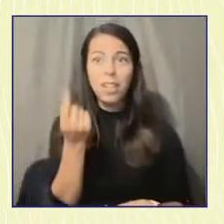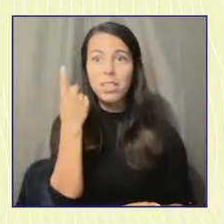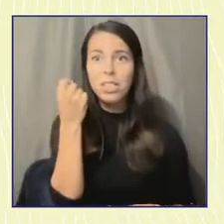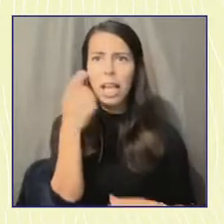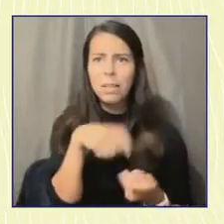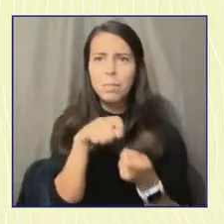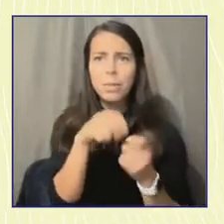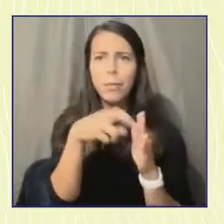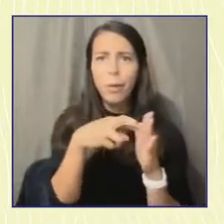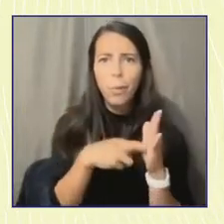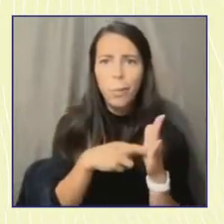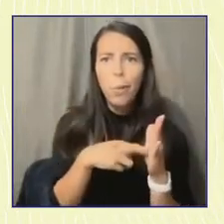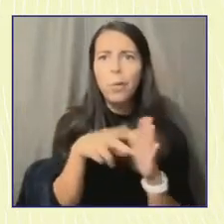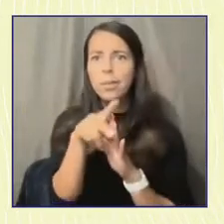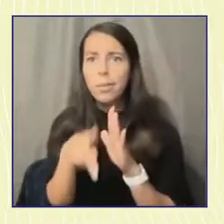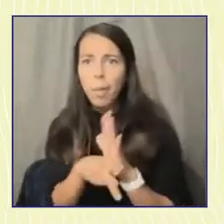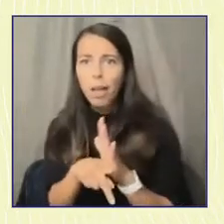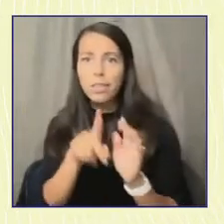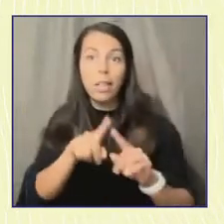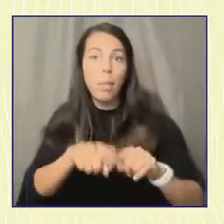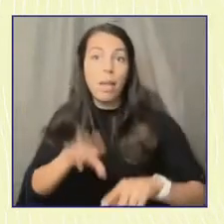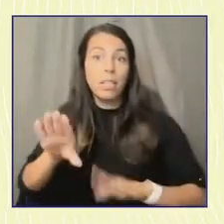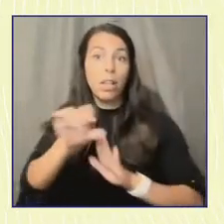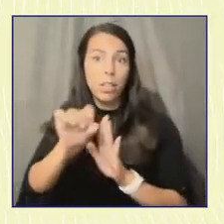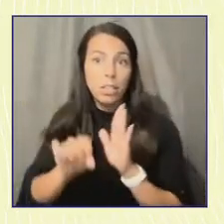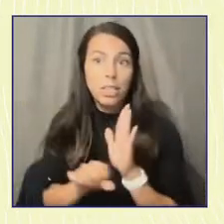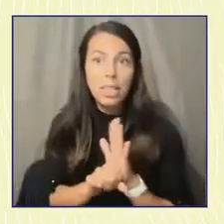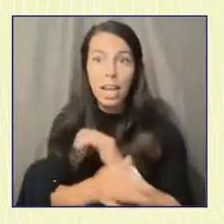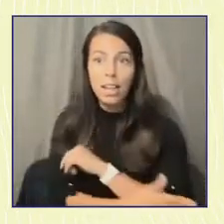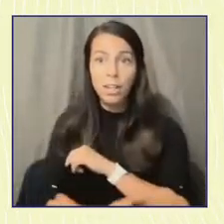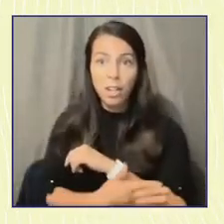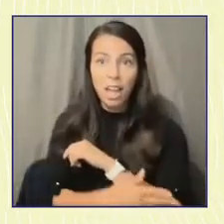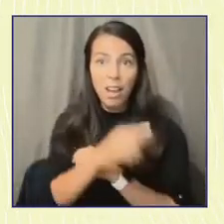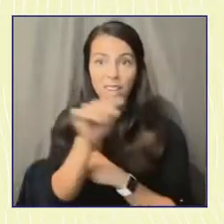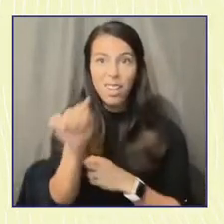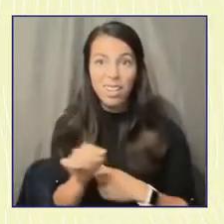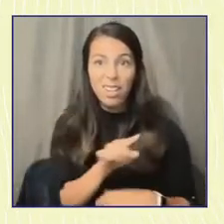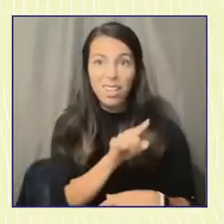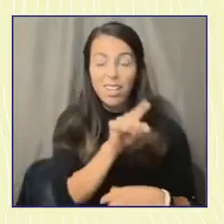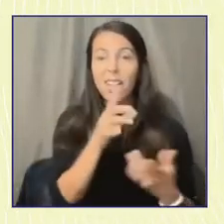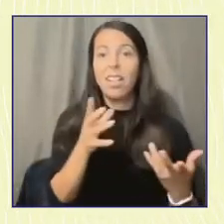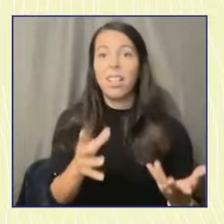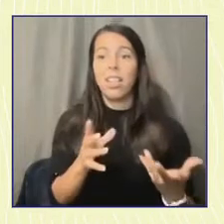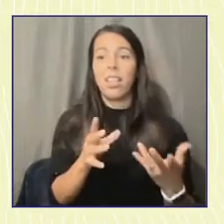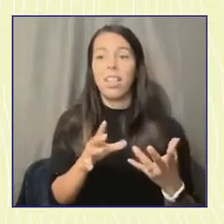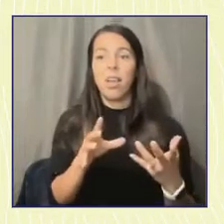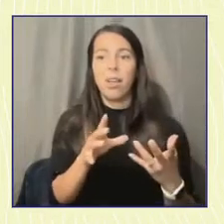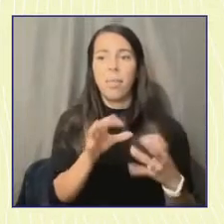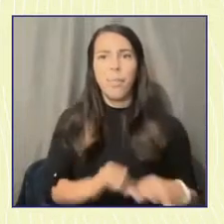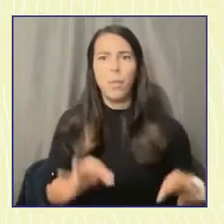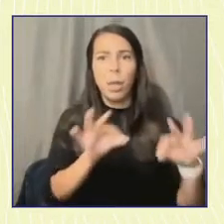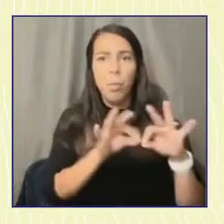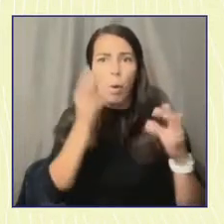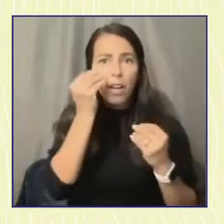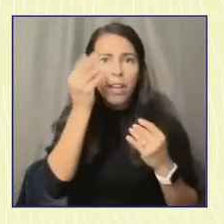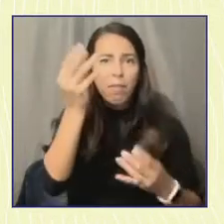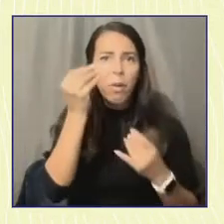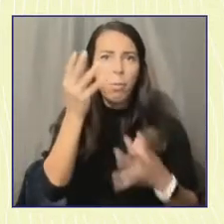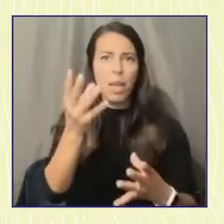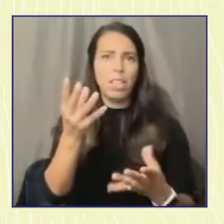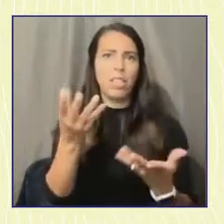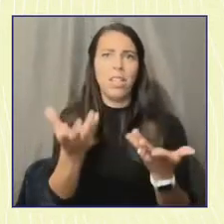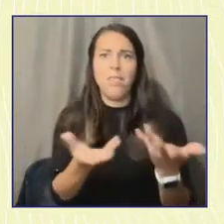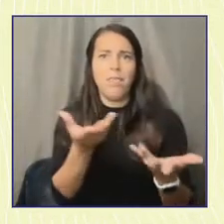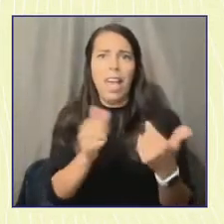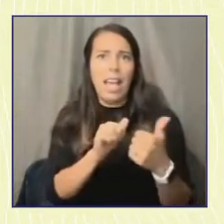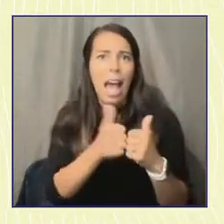that's dependent state by state or even county by county on the how's and ins and outs of where and how to vote. And all of